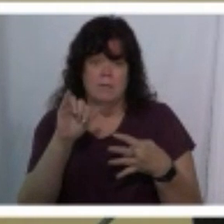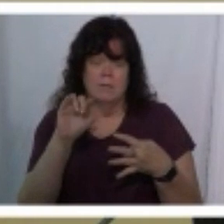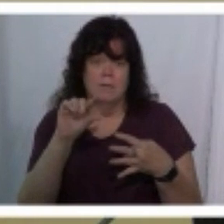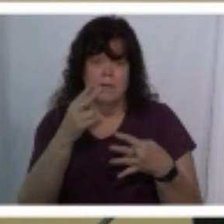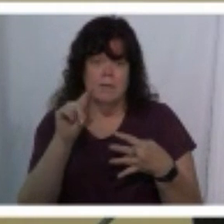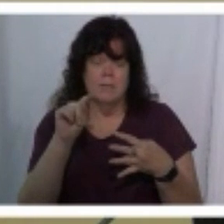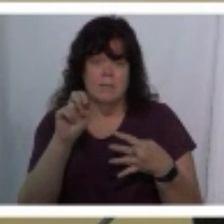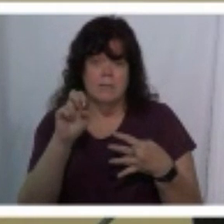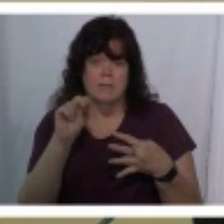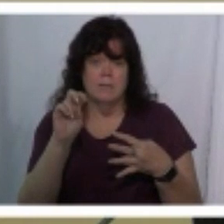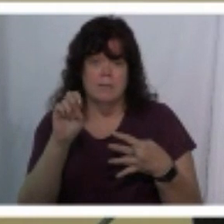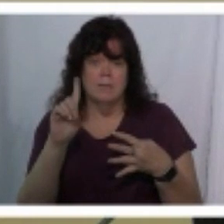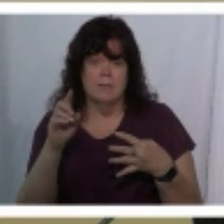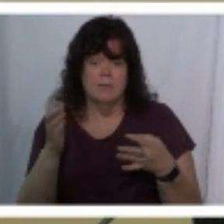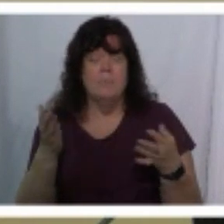encouraged